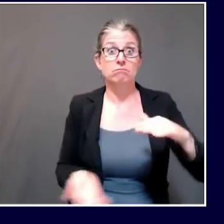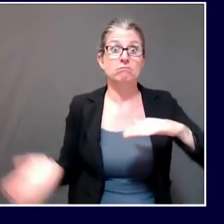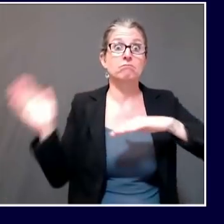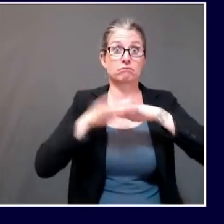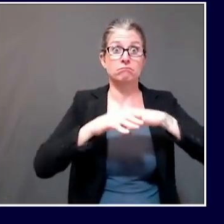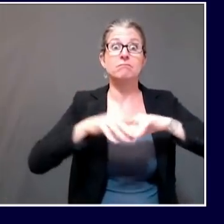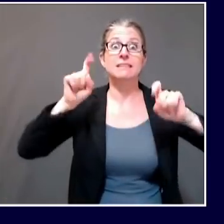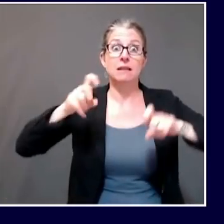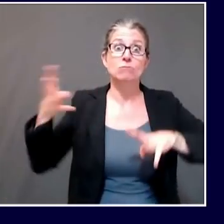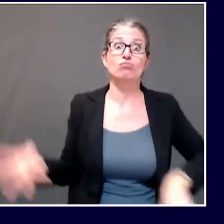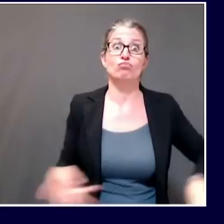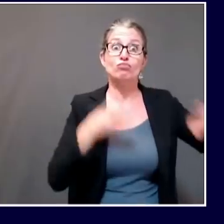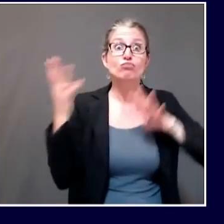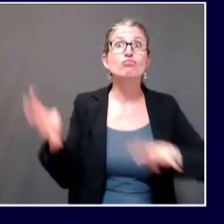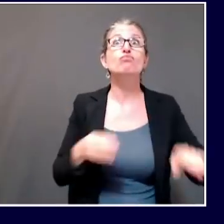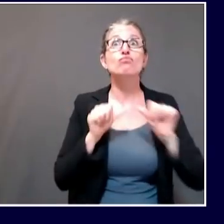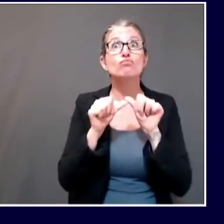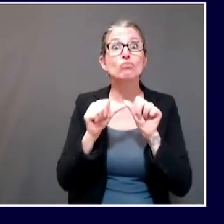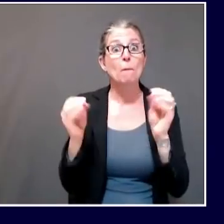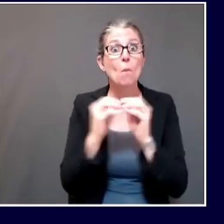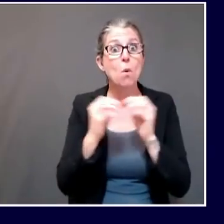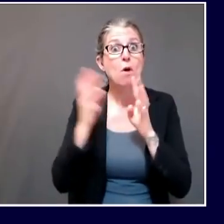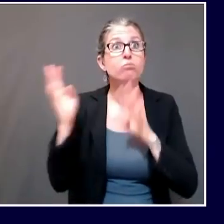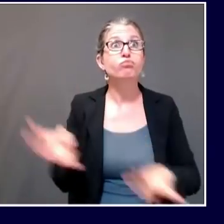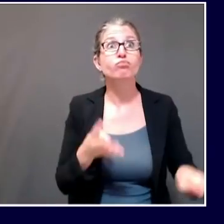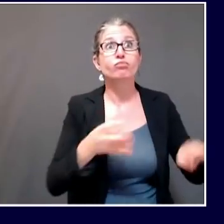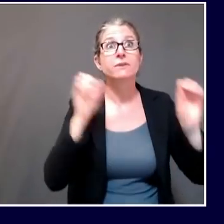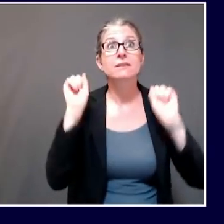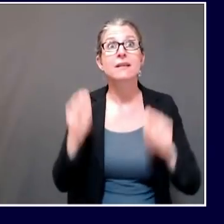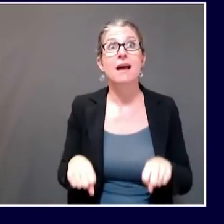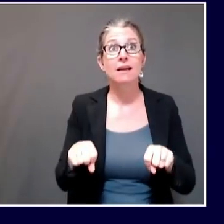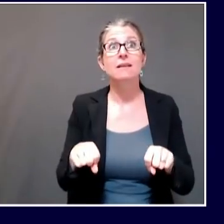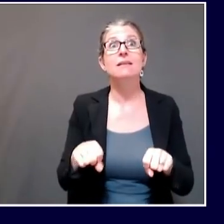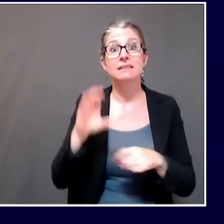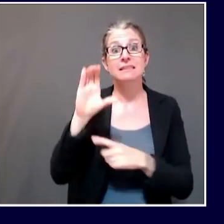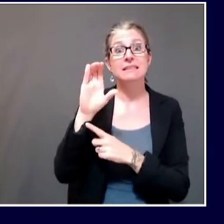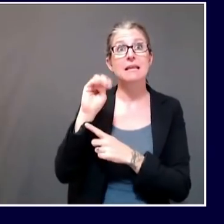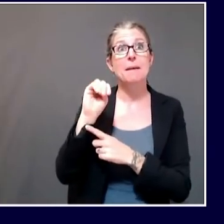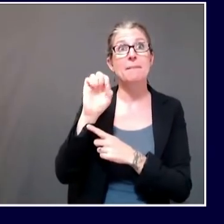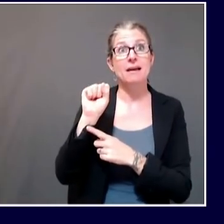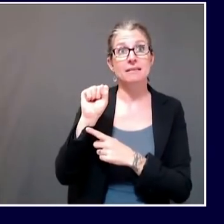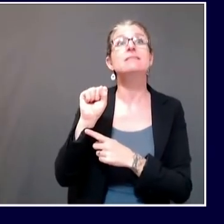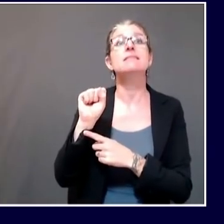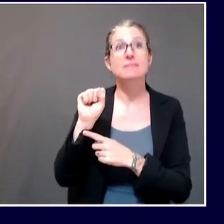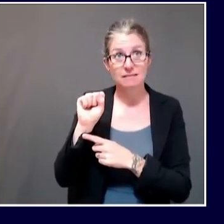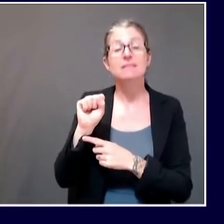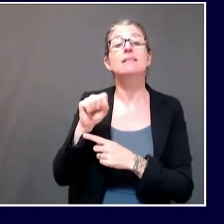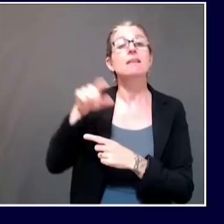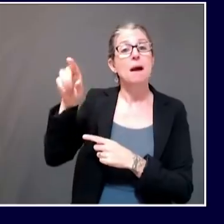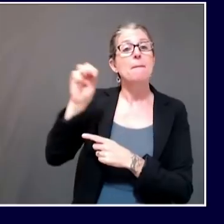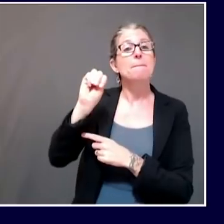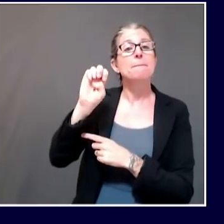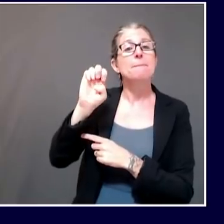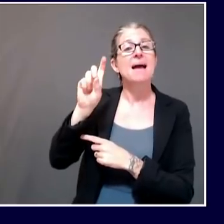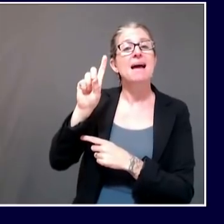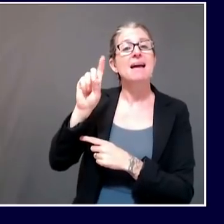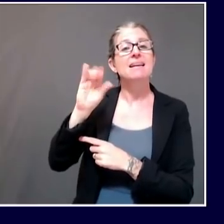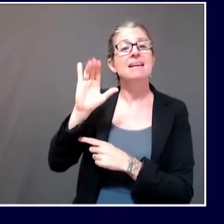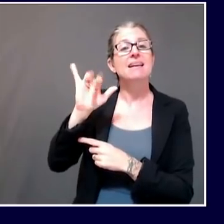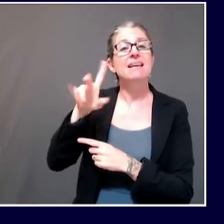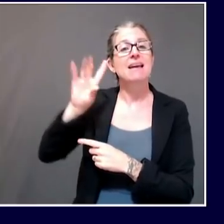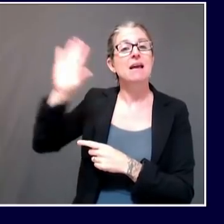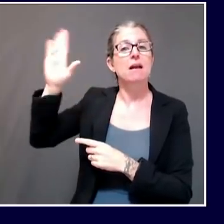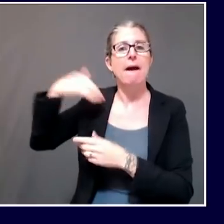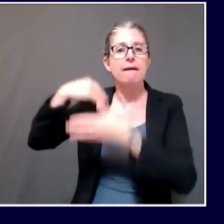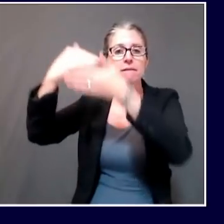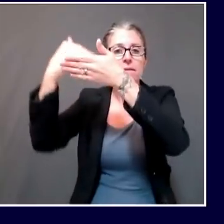on universal testing of all long-term care facility staff, you know, we've talked about this in the past, but,